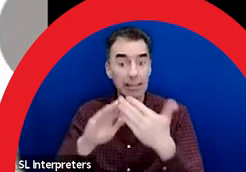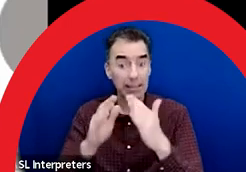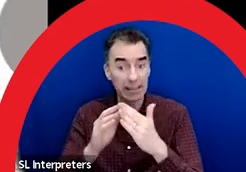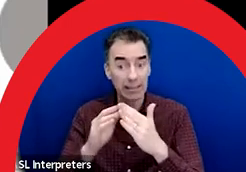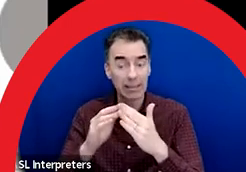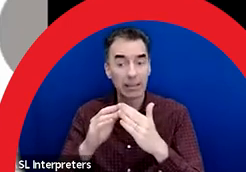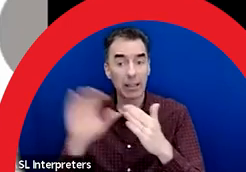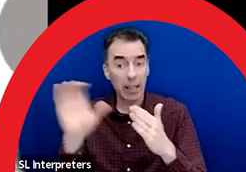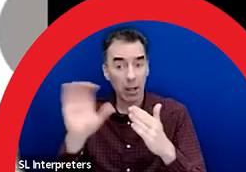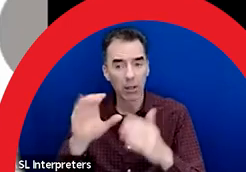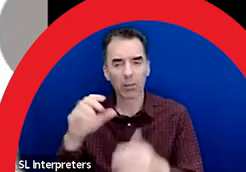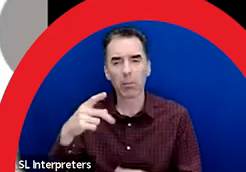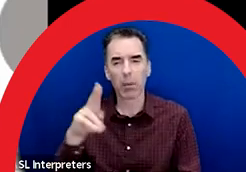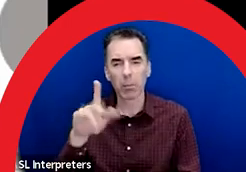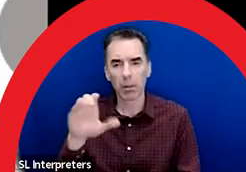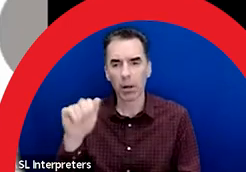liaison.